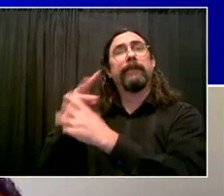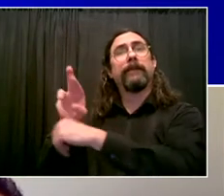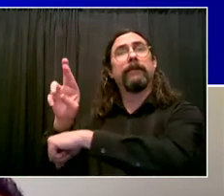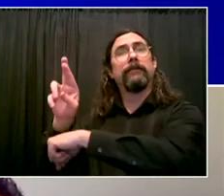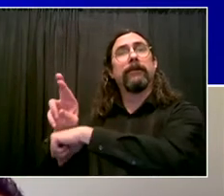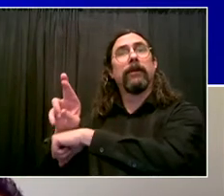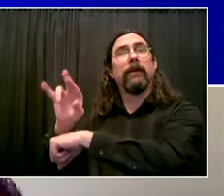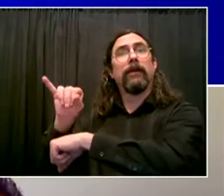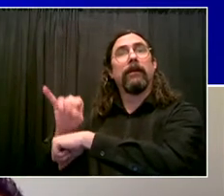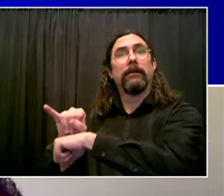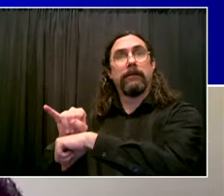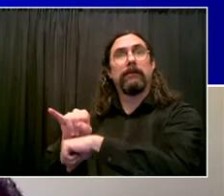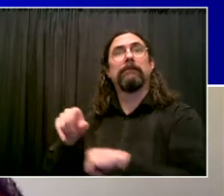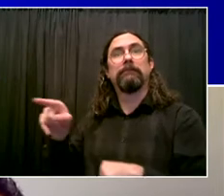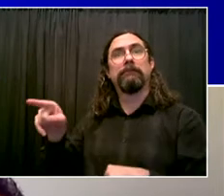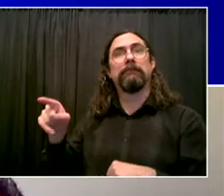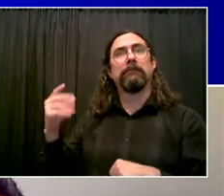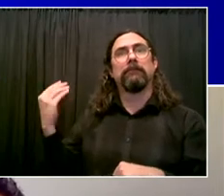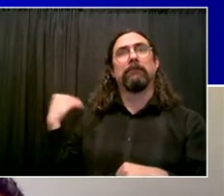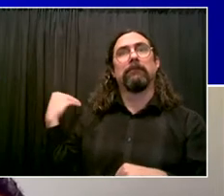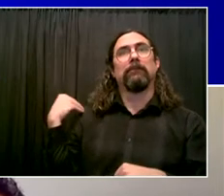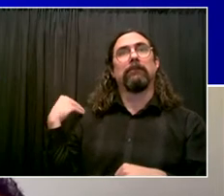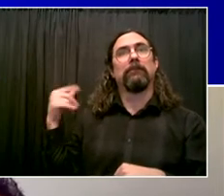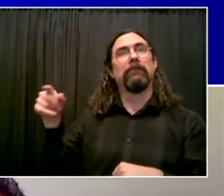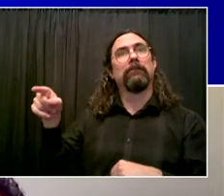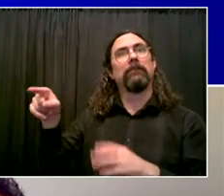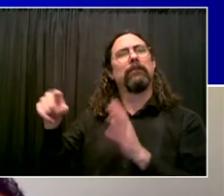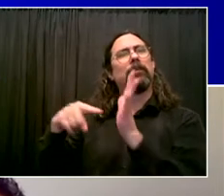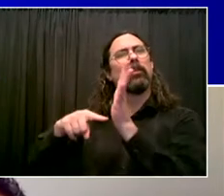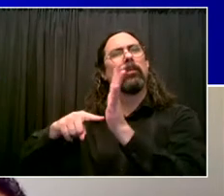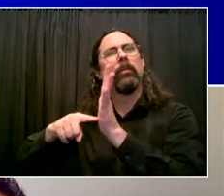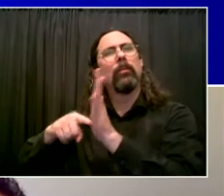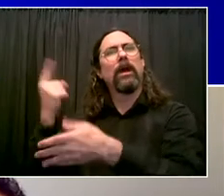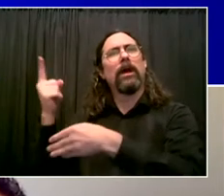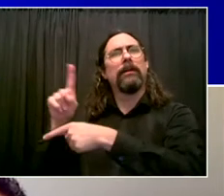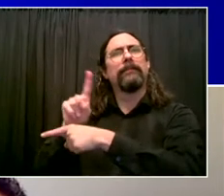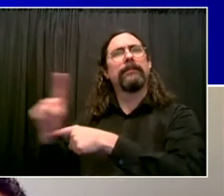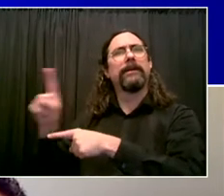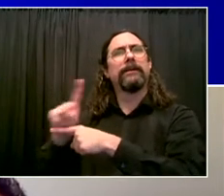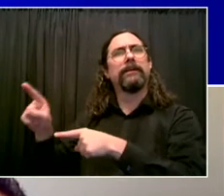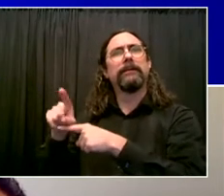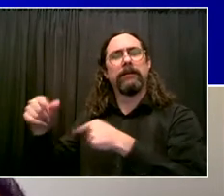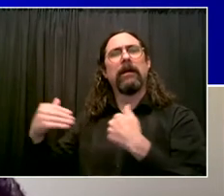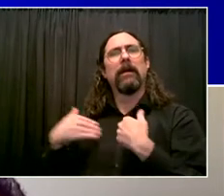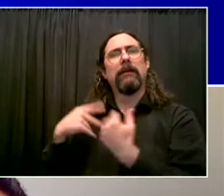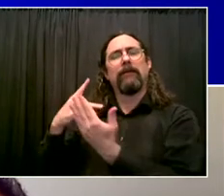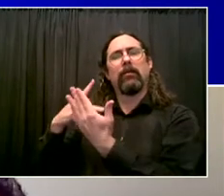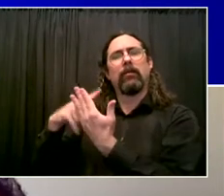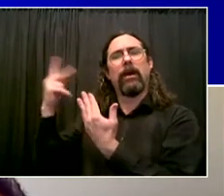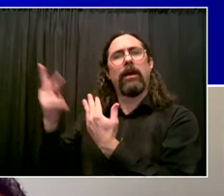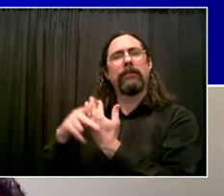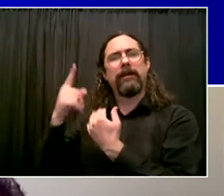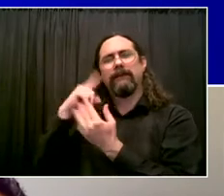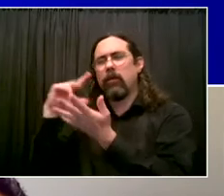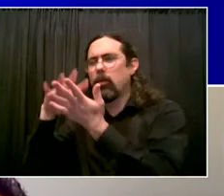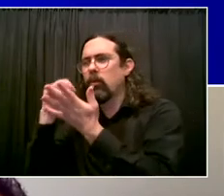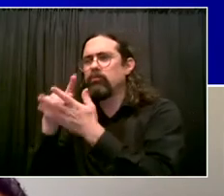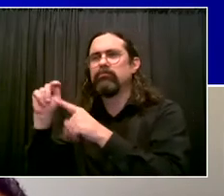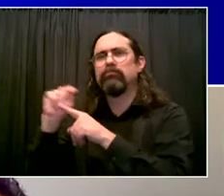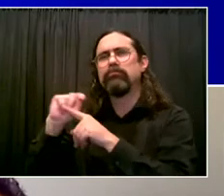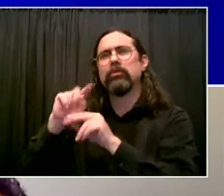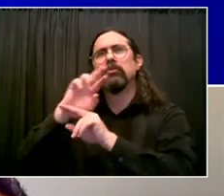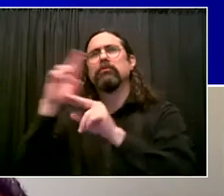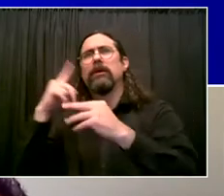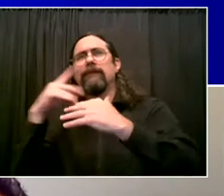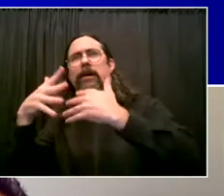intensive discharge planning. We put that into place. There were no jobs for people to go to. We gave transitional jobs to folks coming out of Rikers.